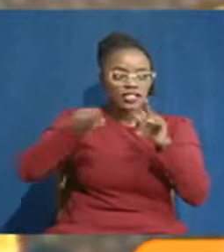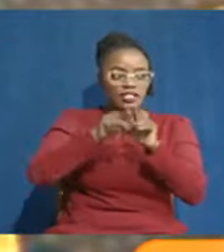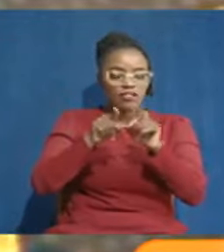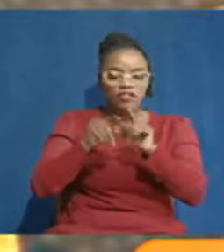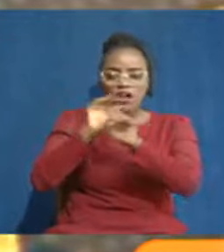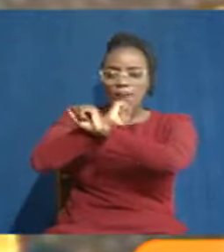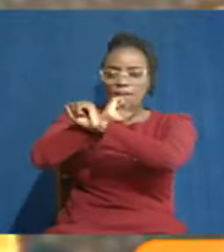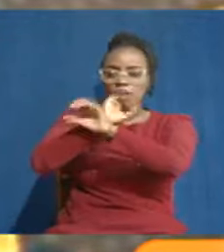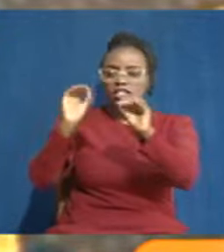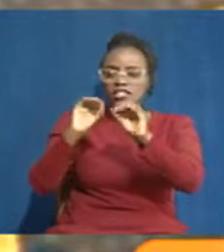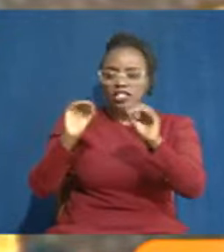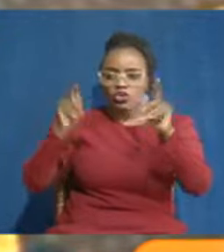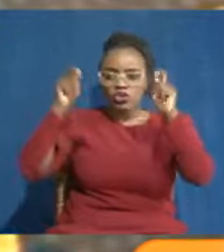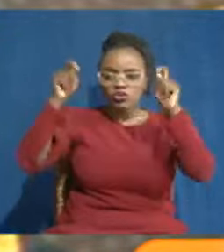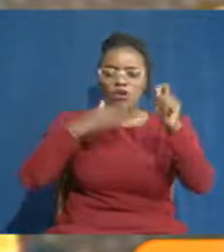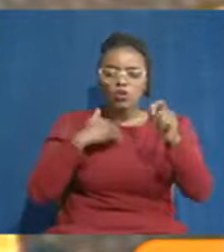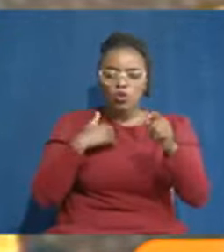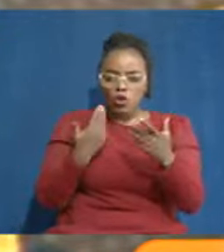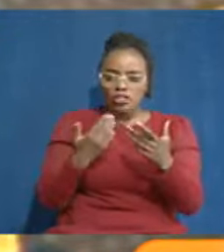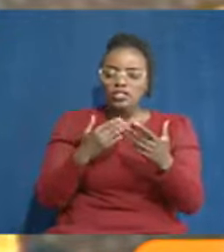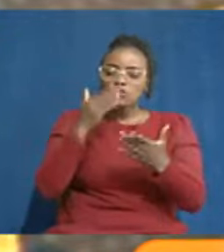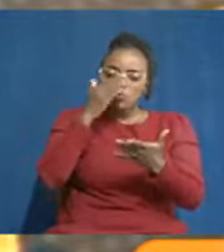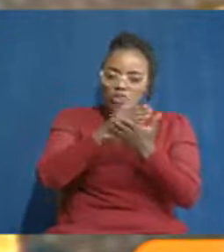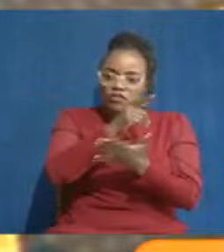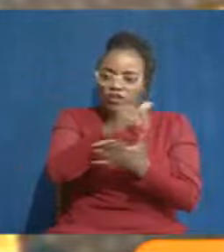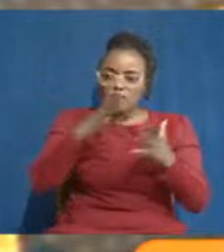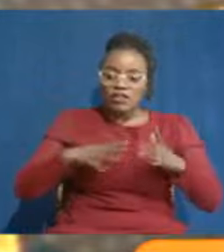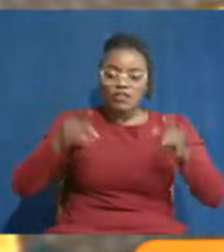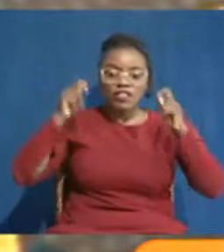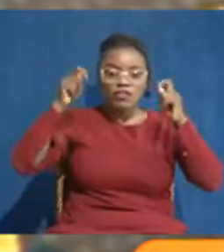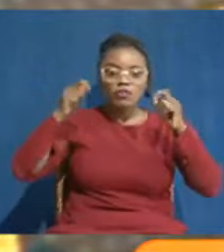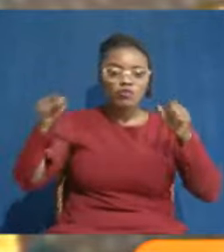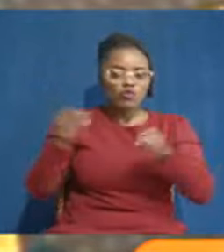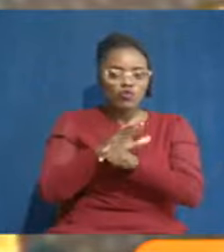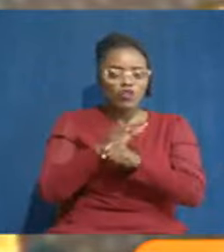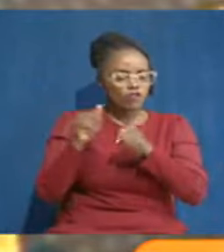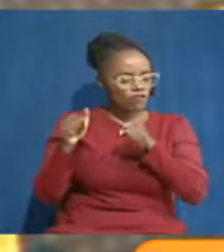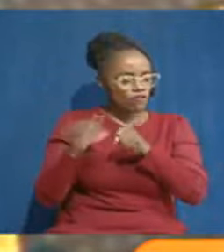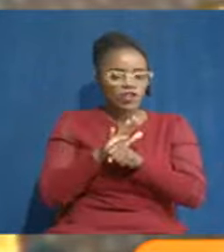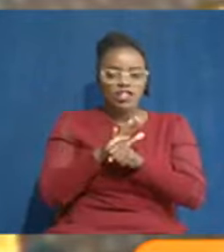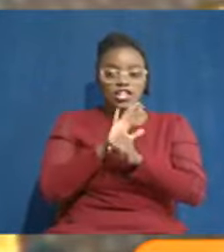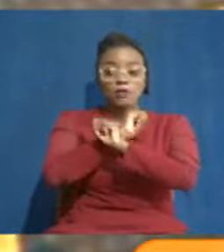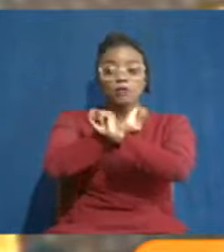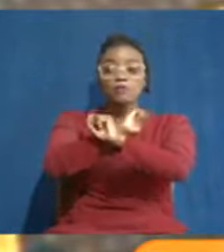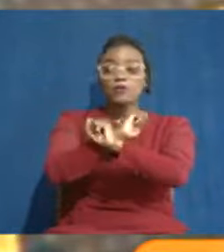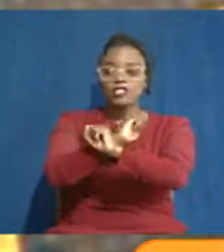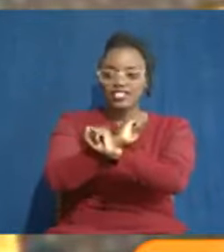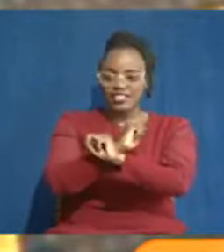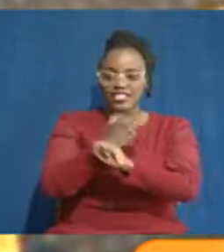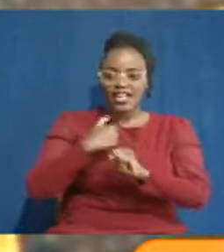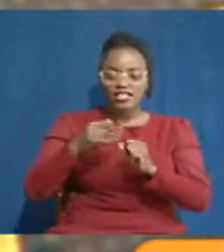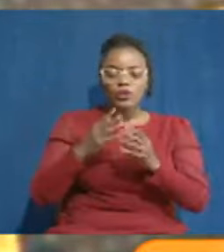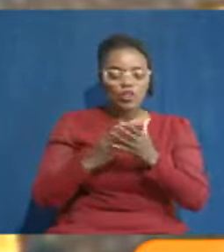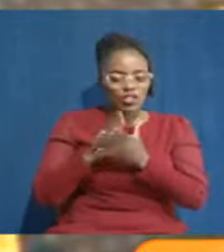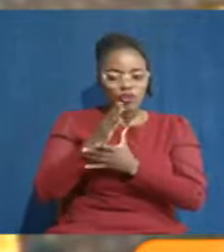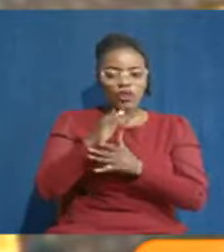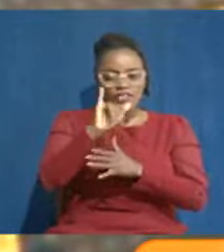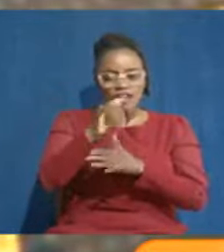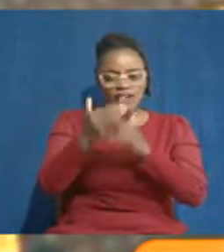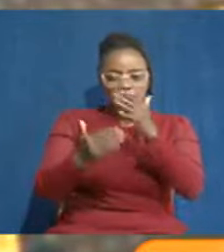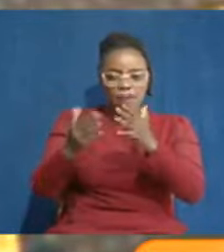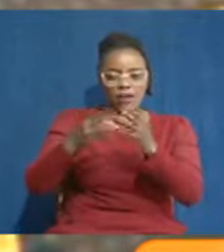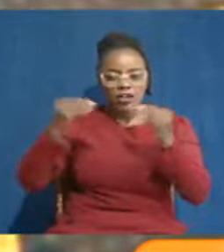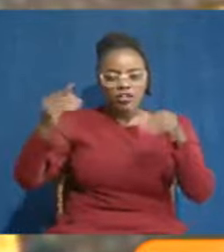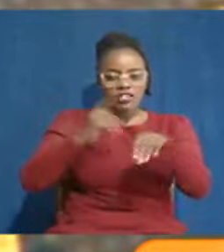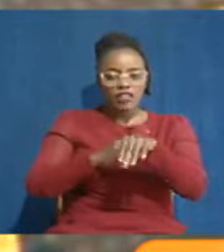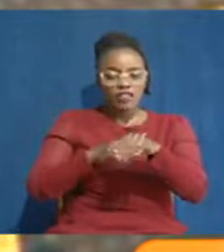an unprotected strike, I want to reiterate to our members, this strike is fully, fully protected. And we will go through that probably on a longer